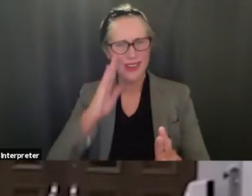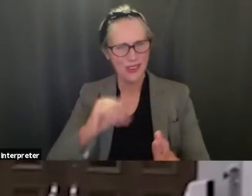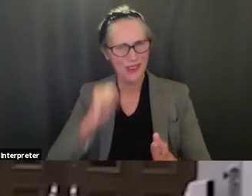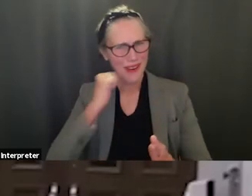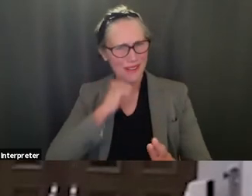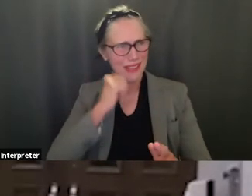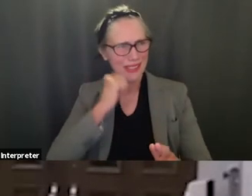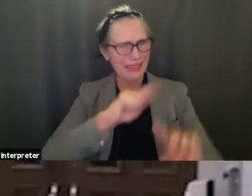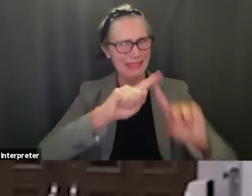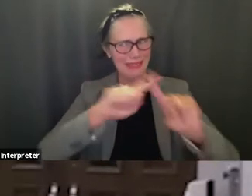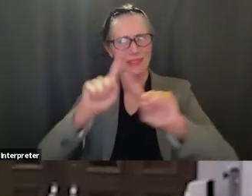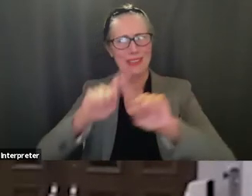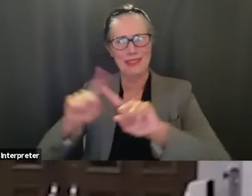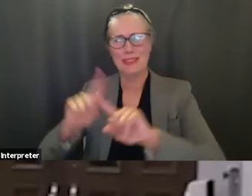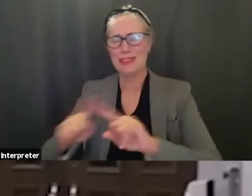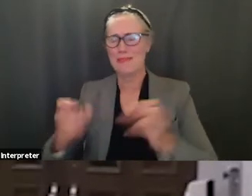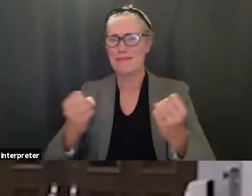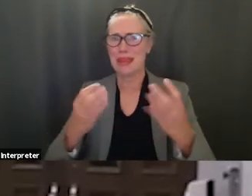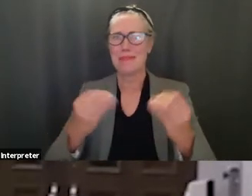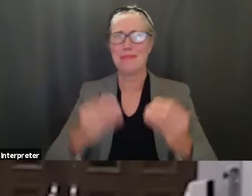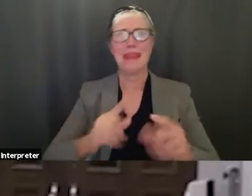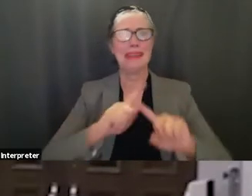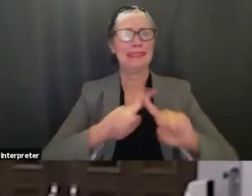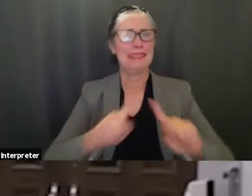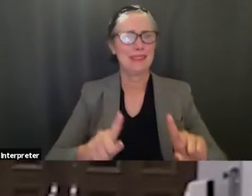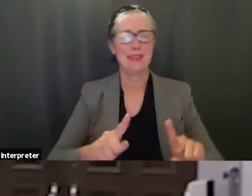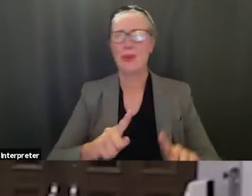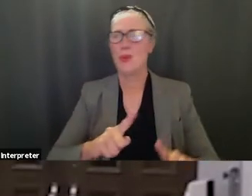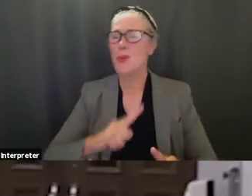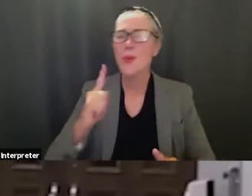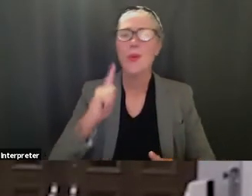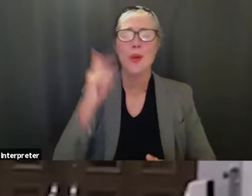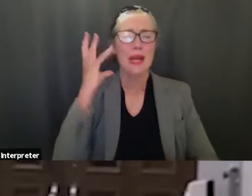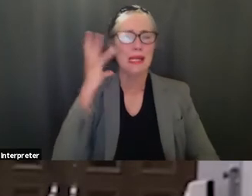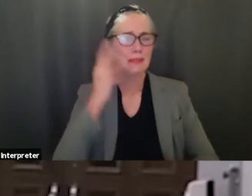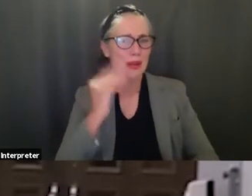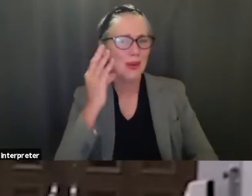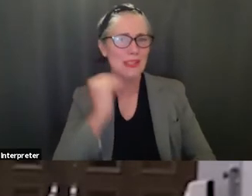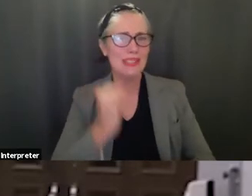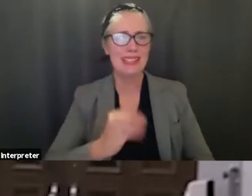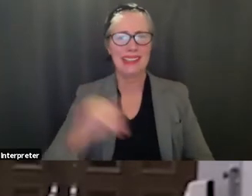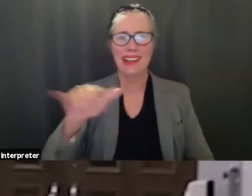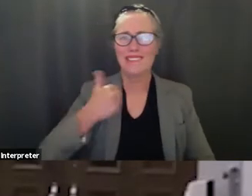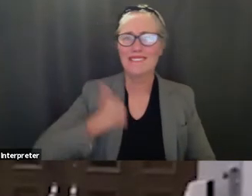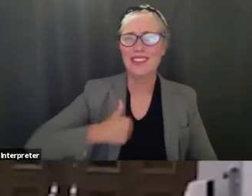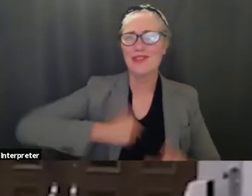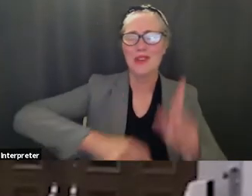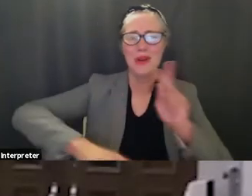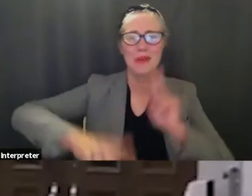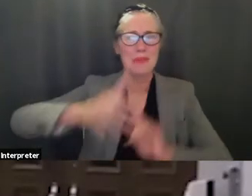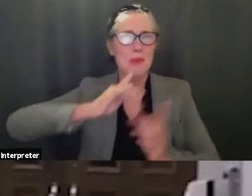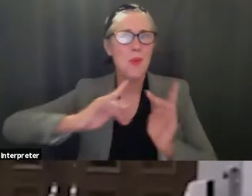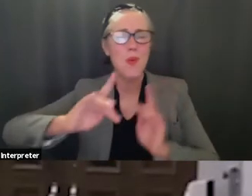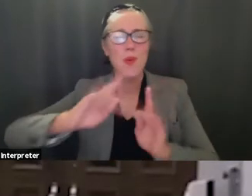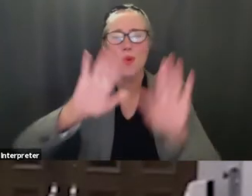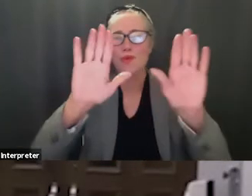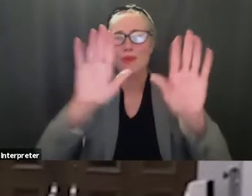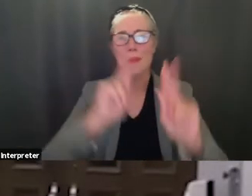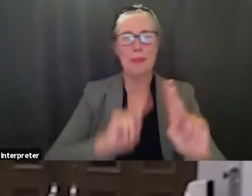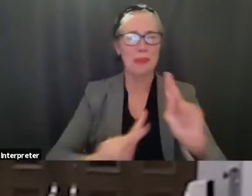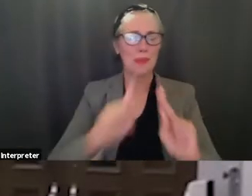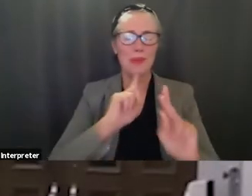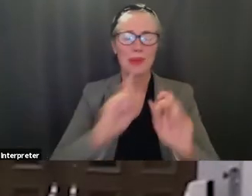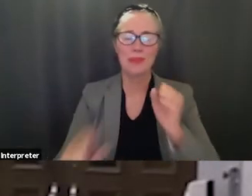adventures here and you're right it is a place full of great people um everybody has been really supportive and very kind